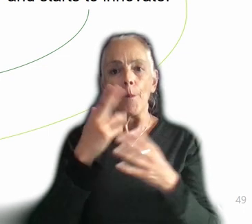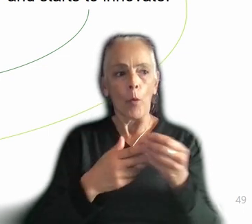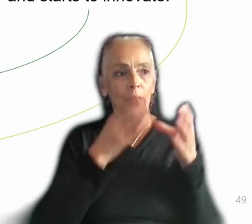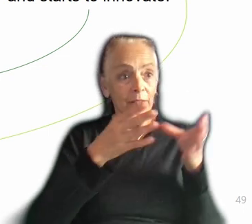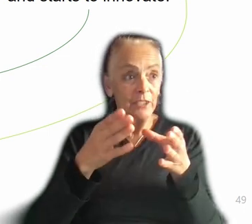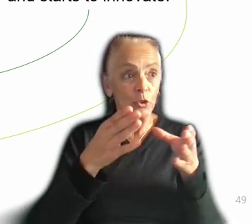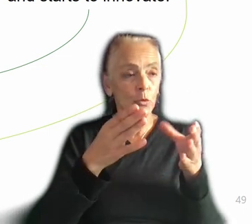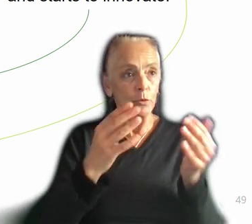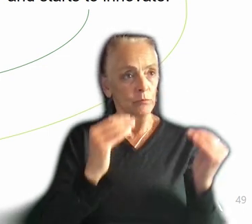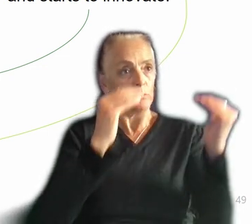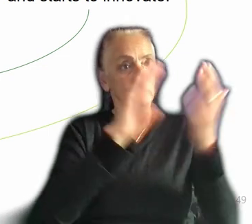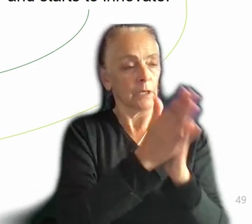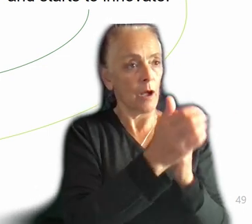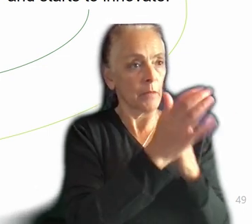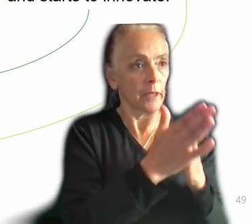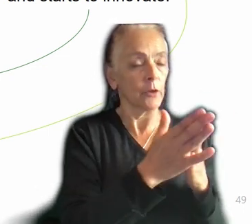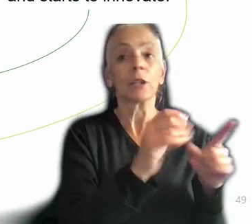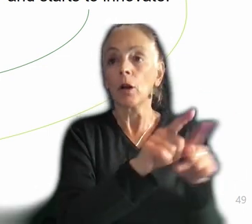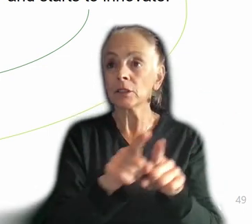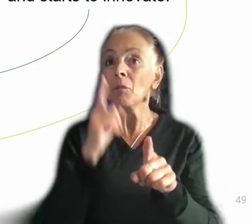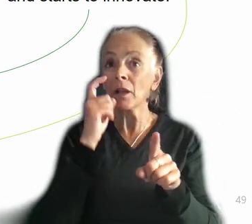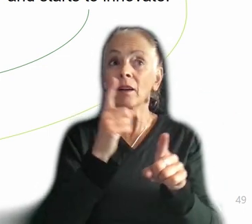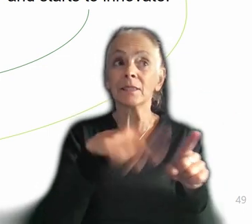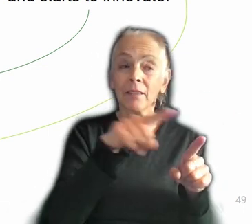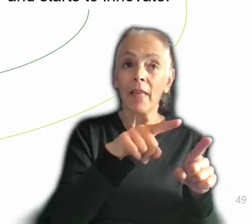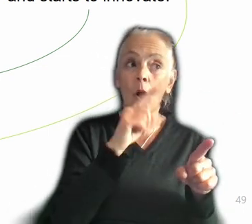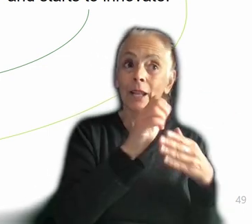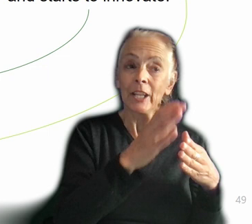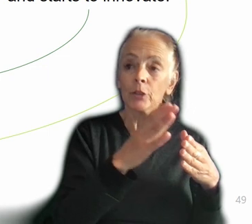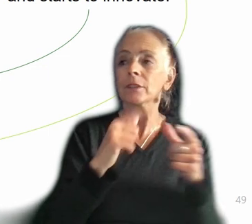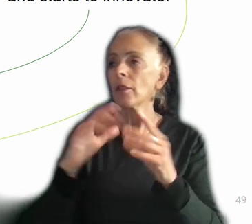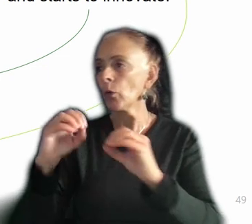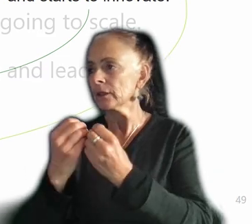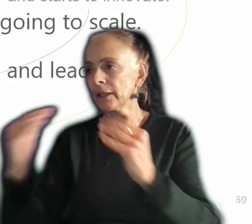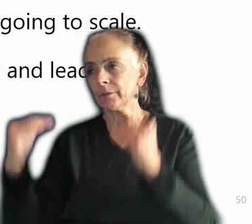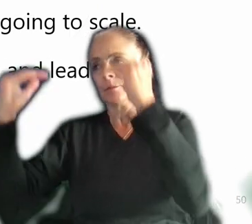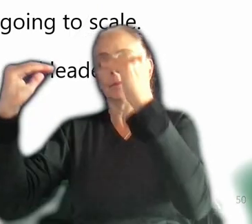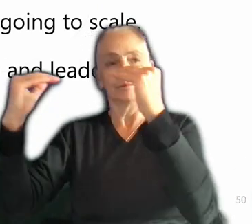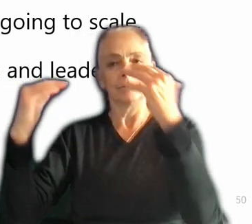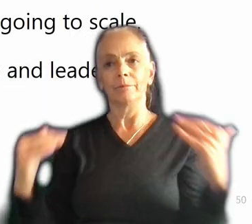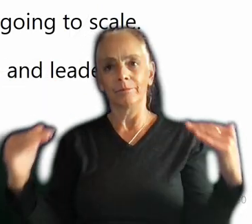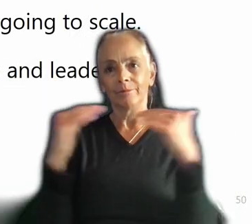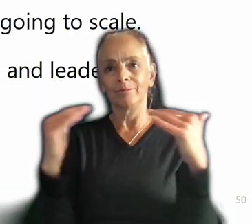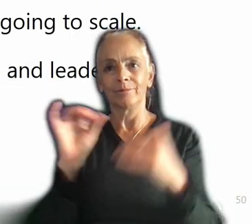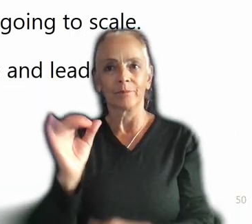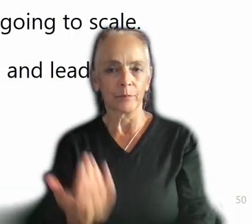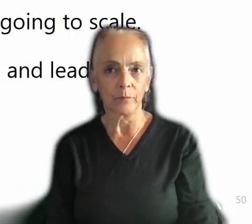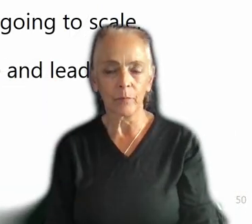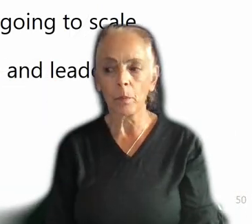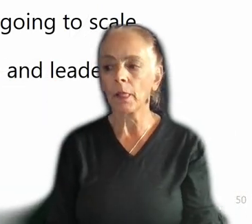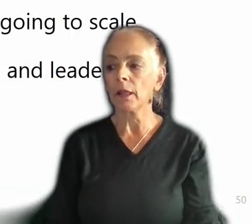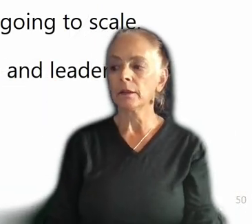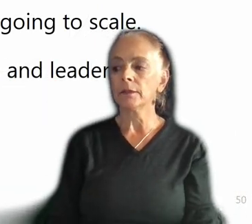because of their leadership, leveling up your organization as a whole. In sum, if I were to make recommendations, it is